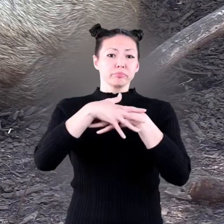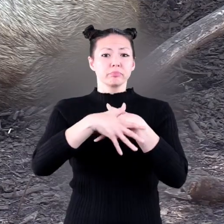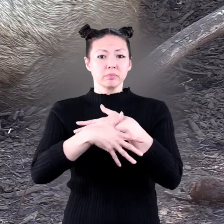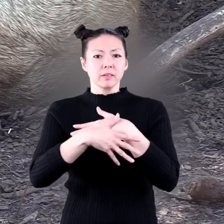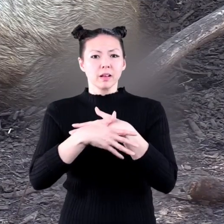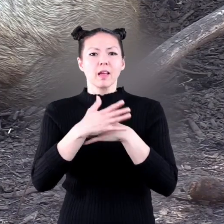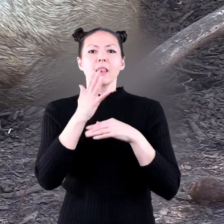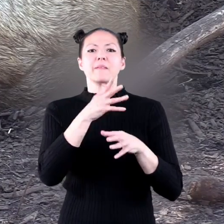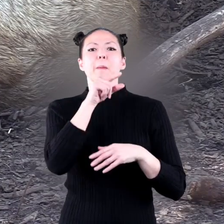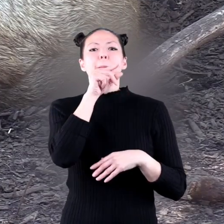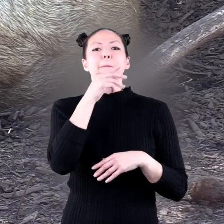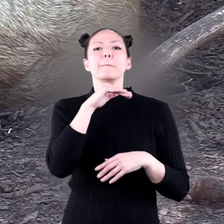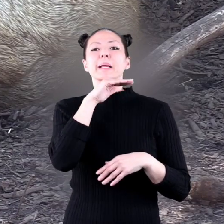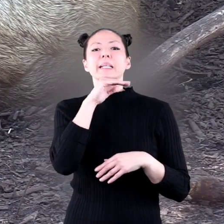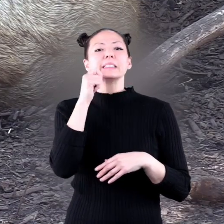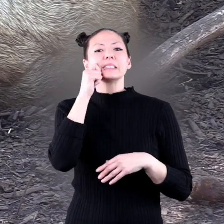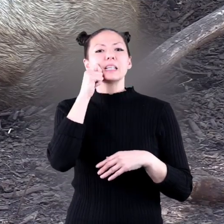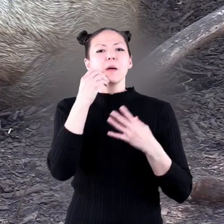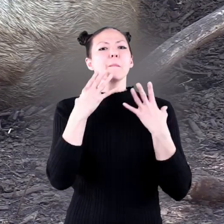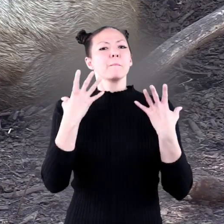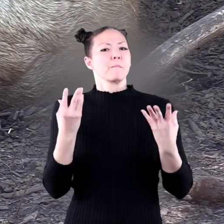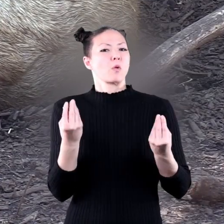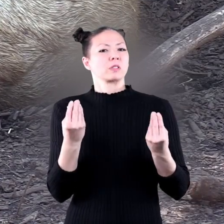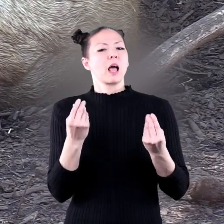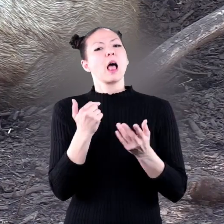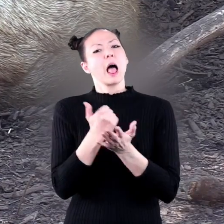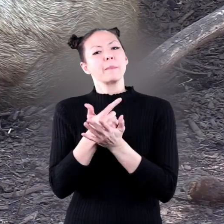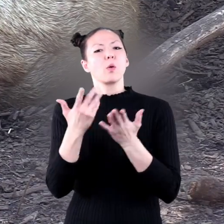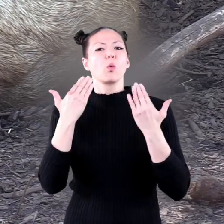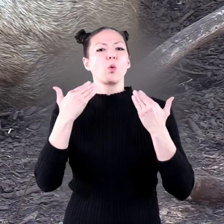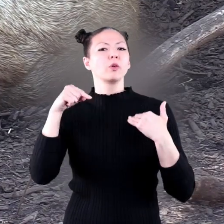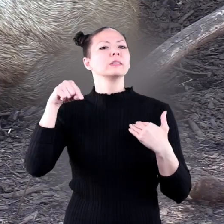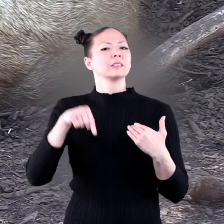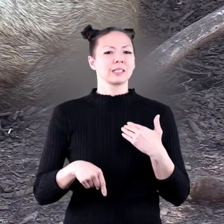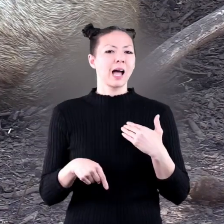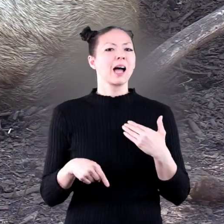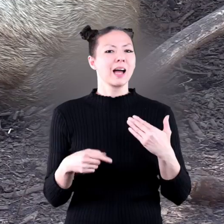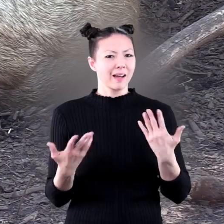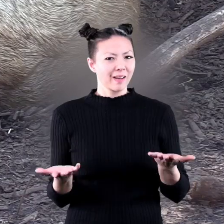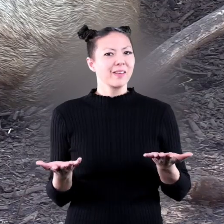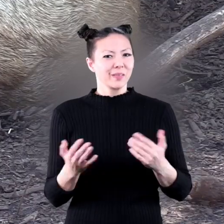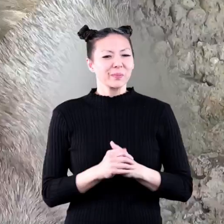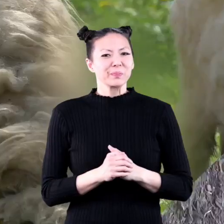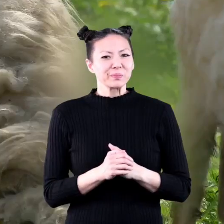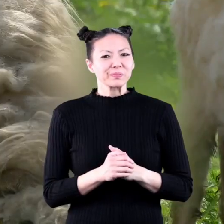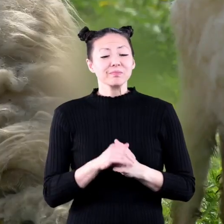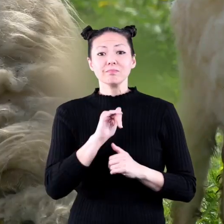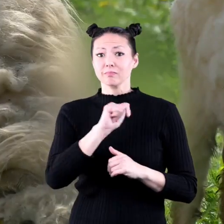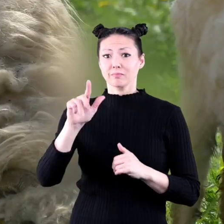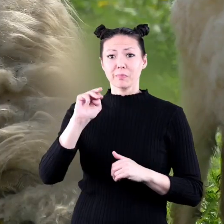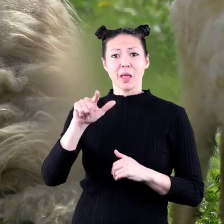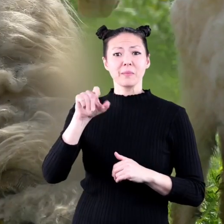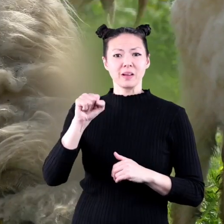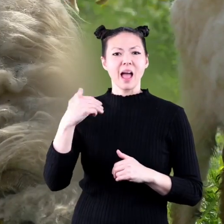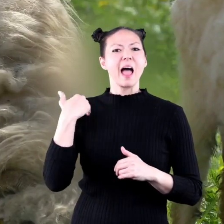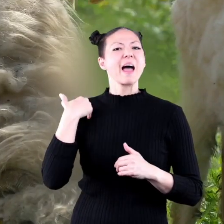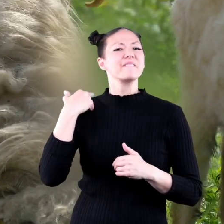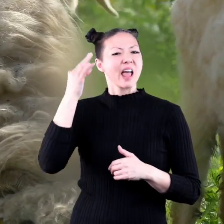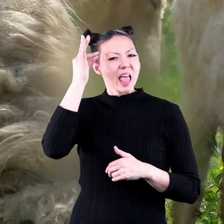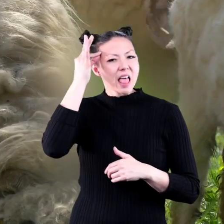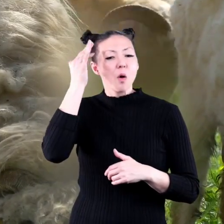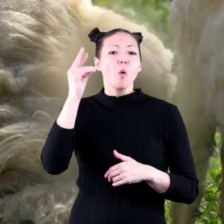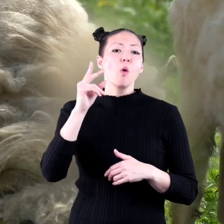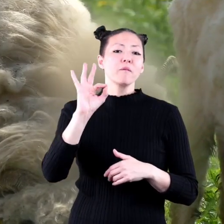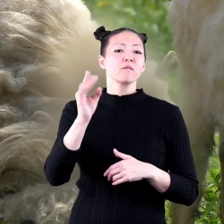it leaves the pig skin moist which also helps cool it down all mammals have hair or fur